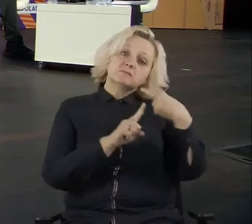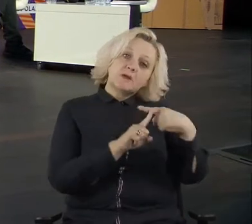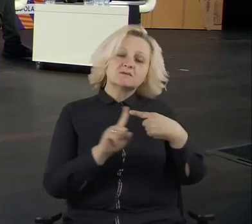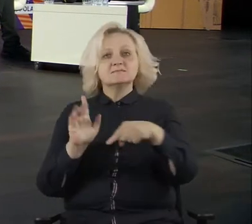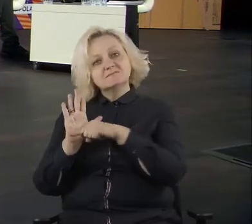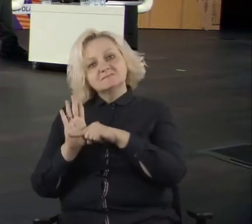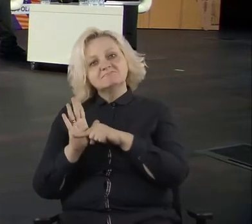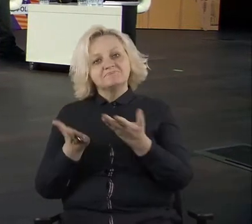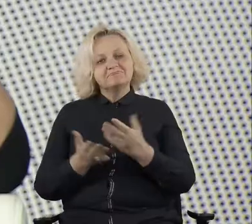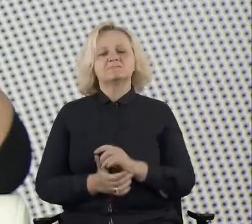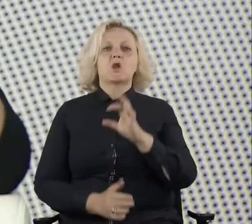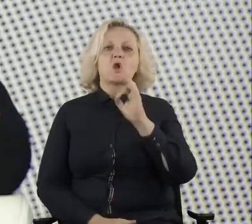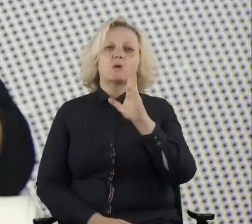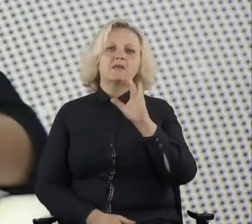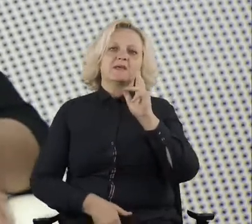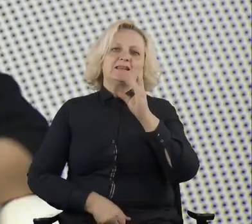it's like, uh,